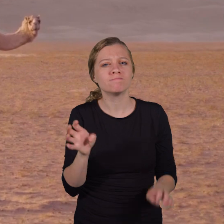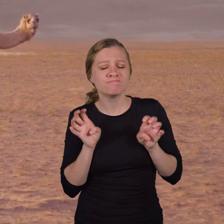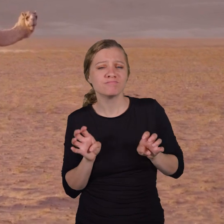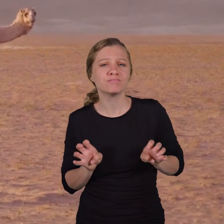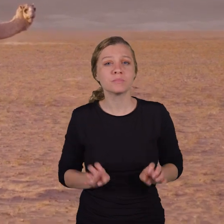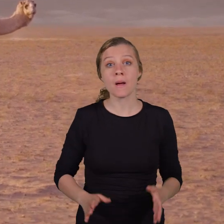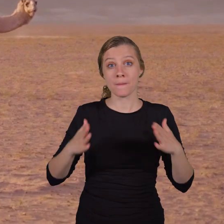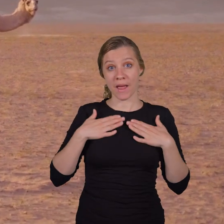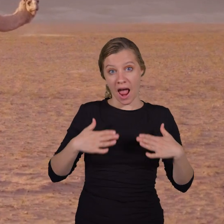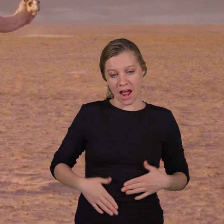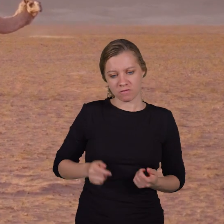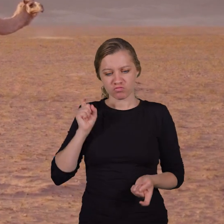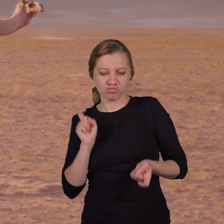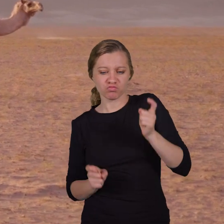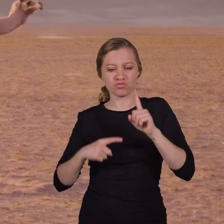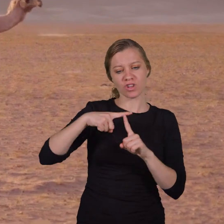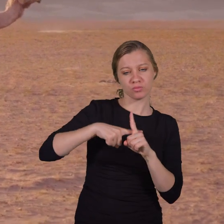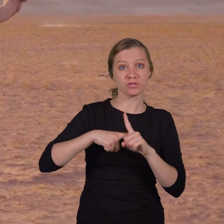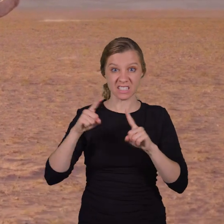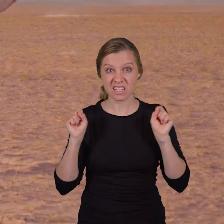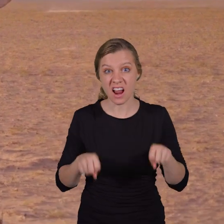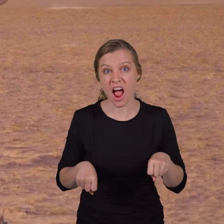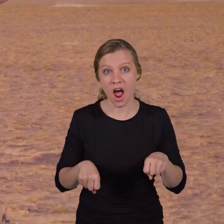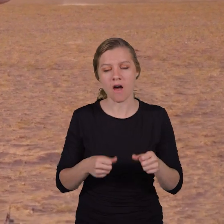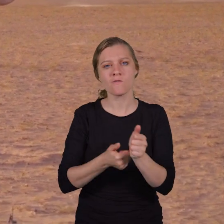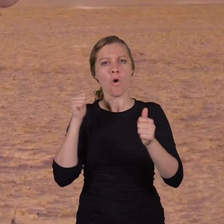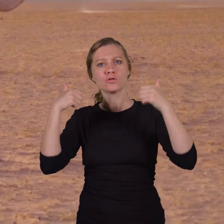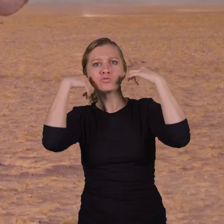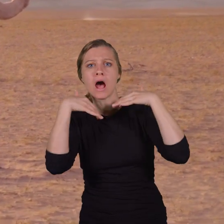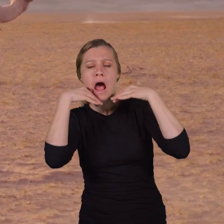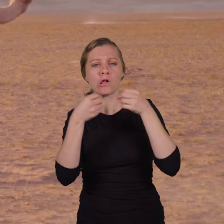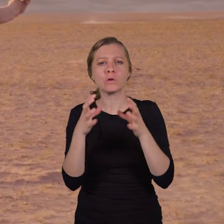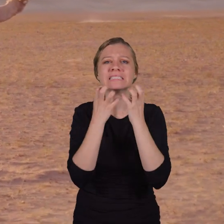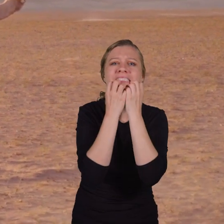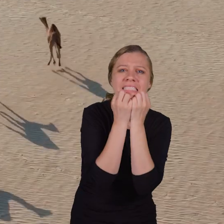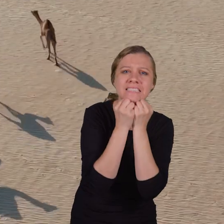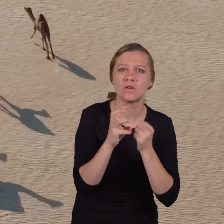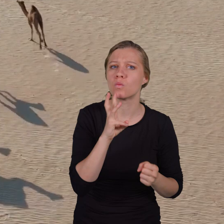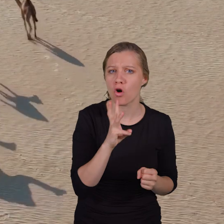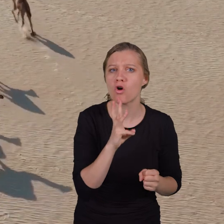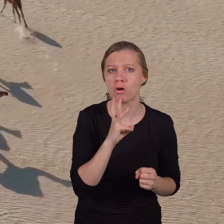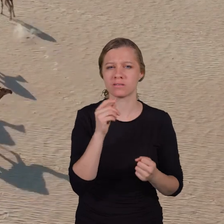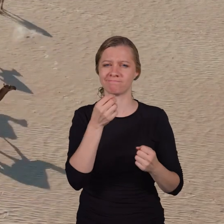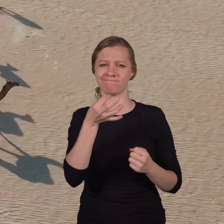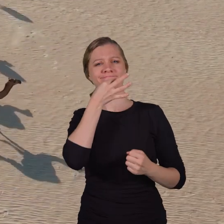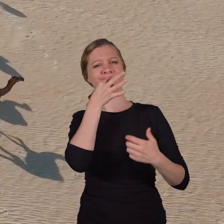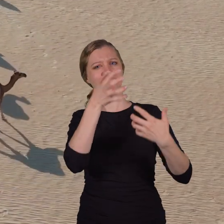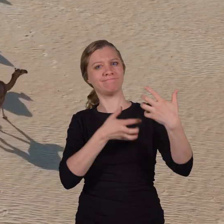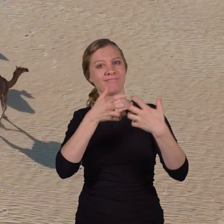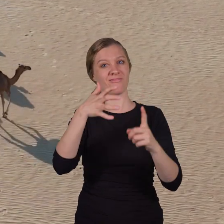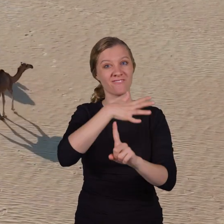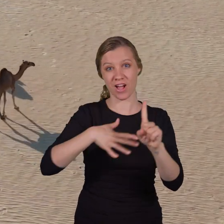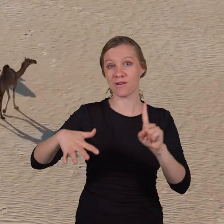Additionally, camels can change their body temperature to avoid sweating and losing precious water, showing how well suited they